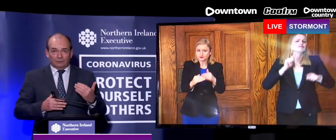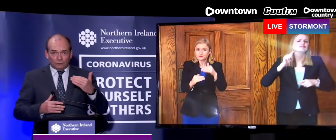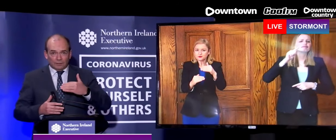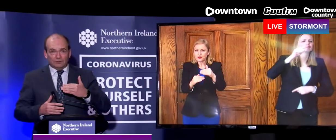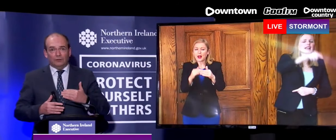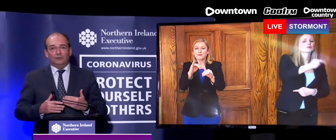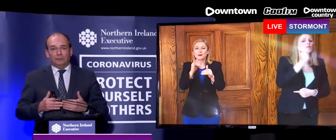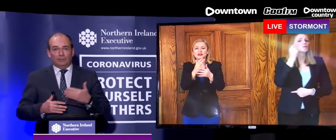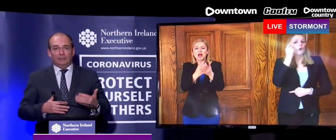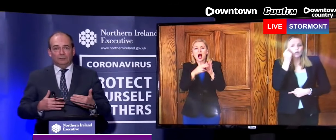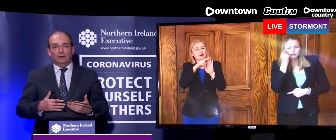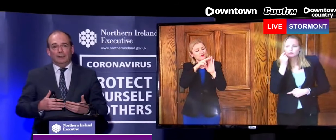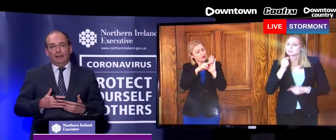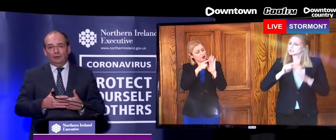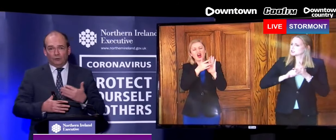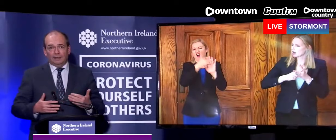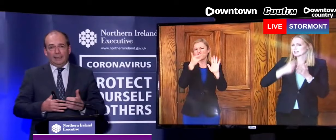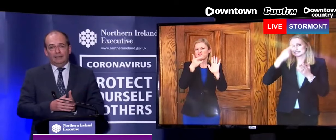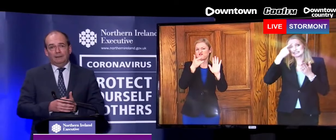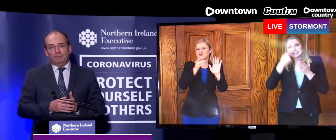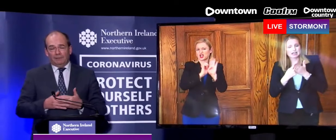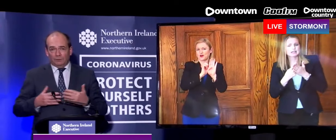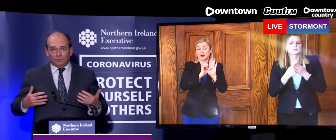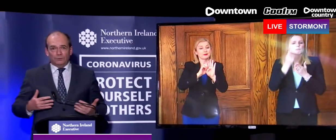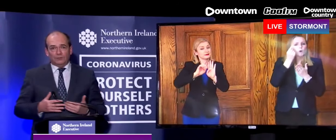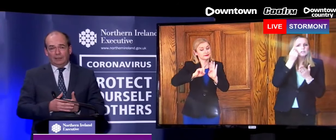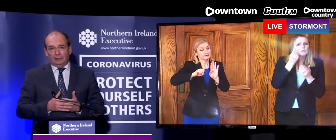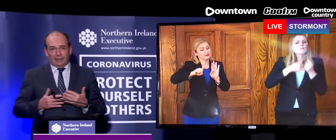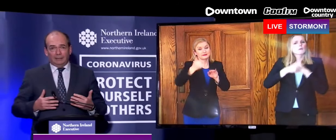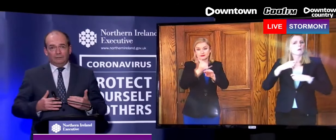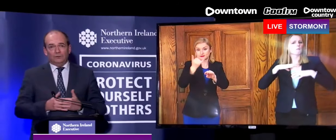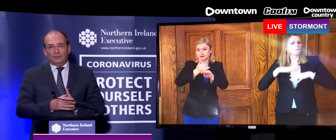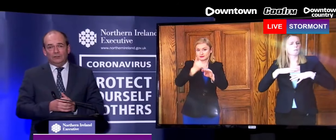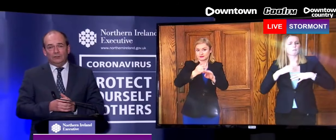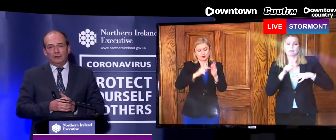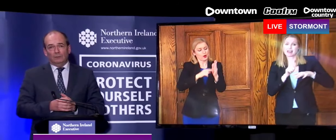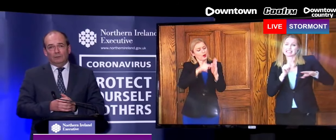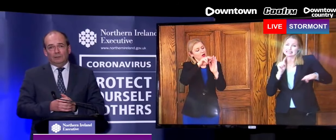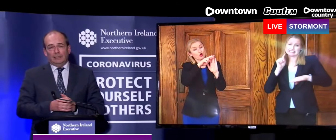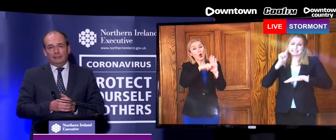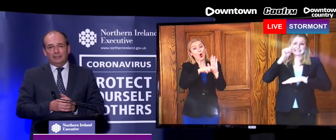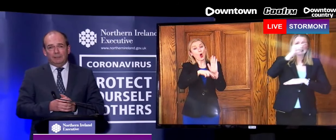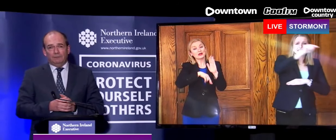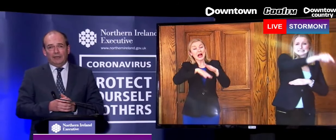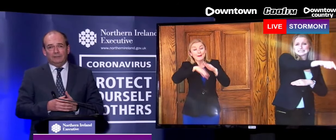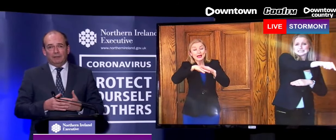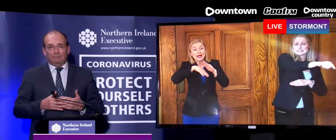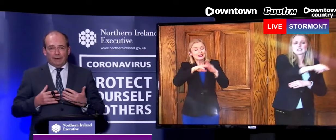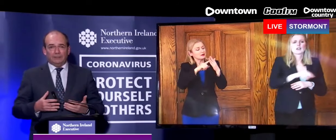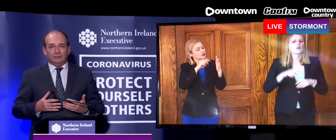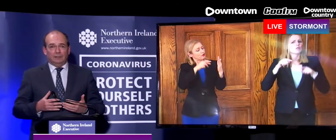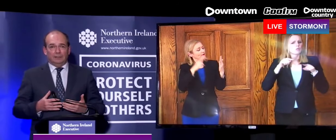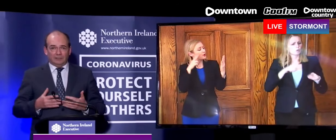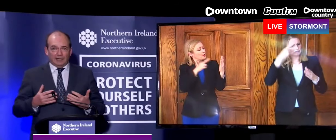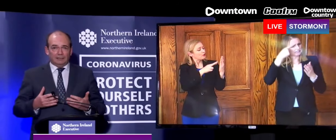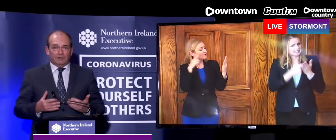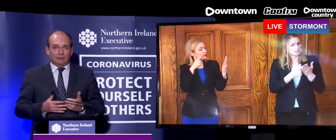as we get through this surge that we need to look at again. that those, again, those decisions will need to be advised by the